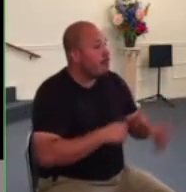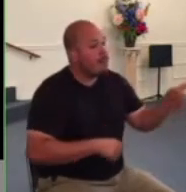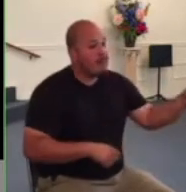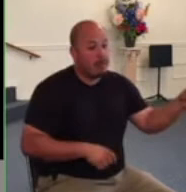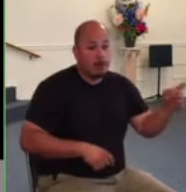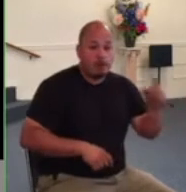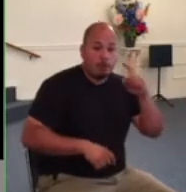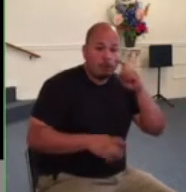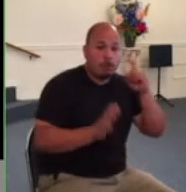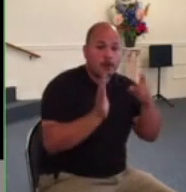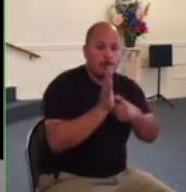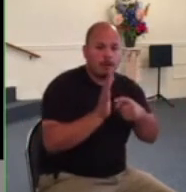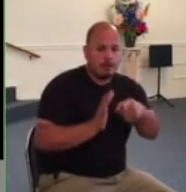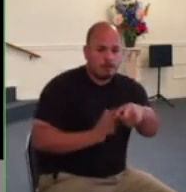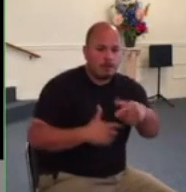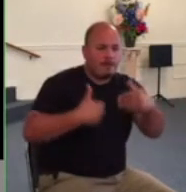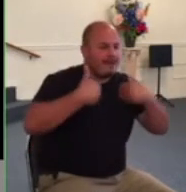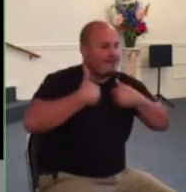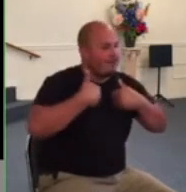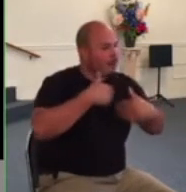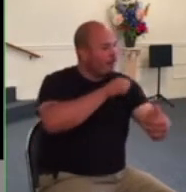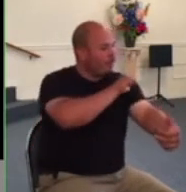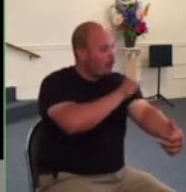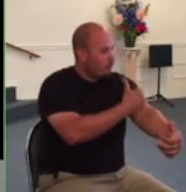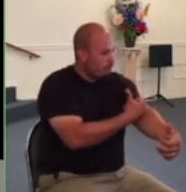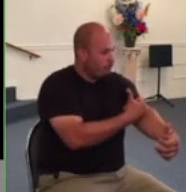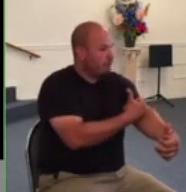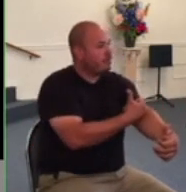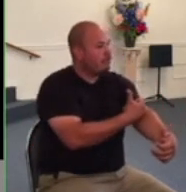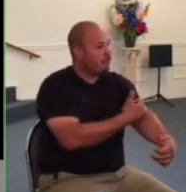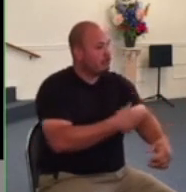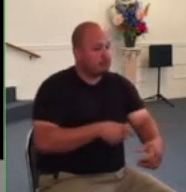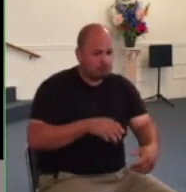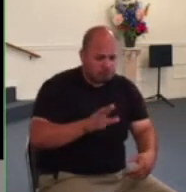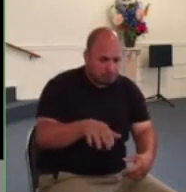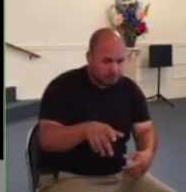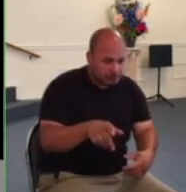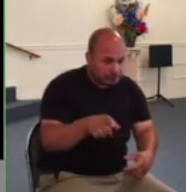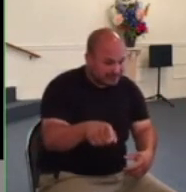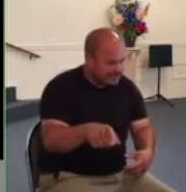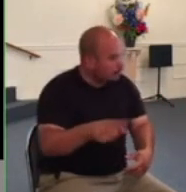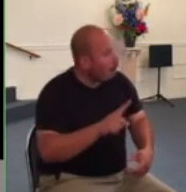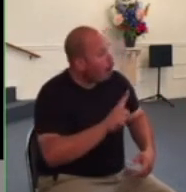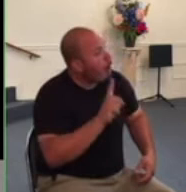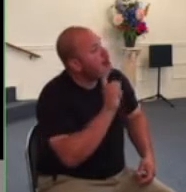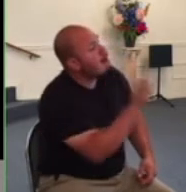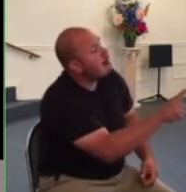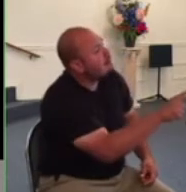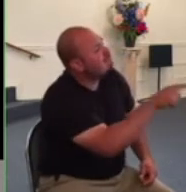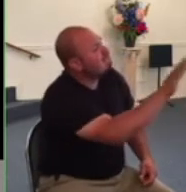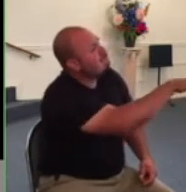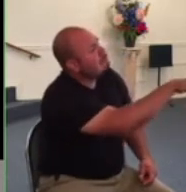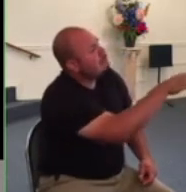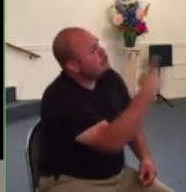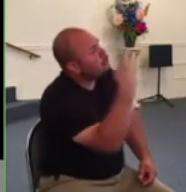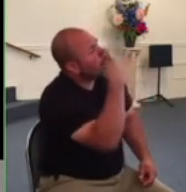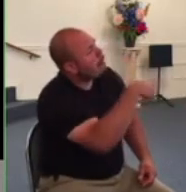authority and so when he asks the apostles to come with him they do not resist